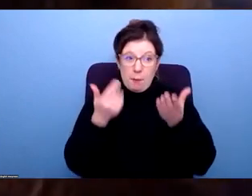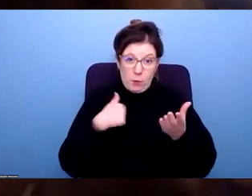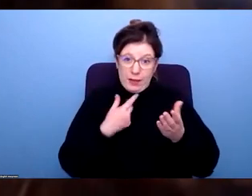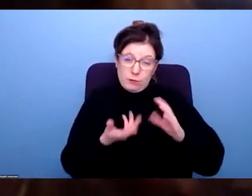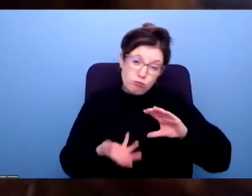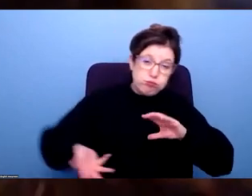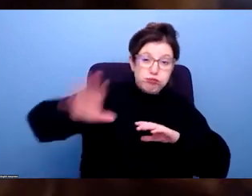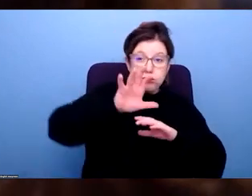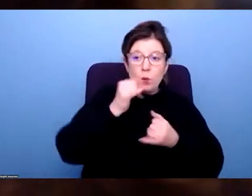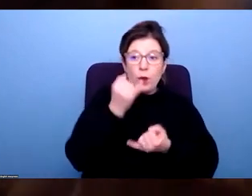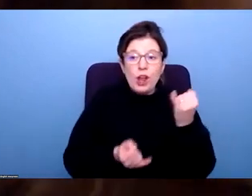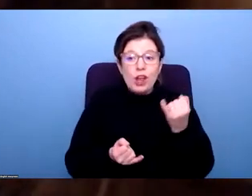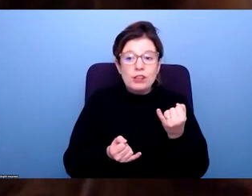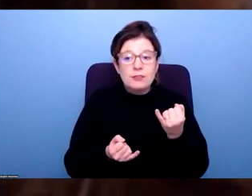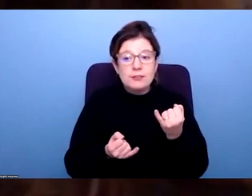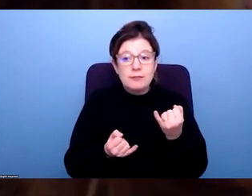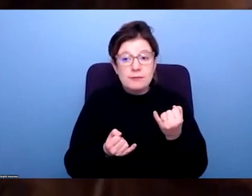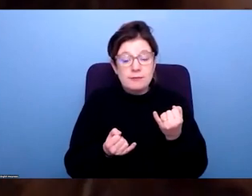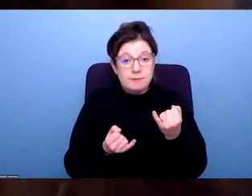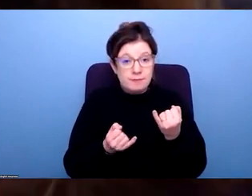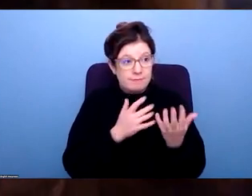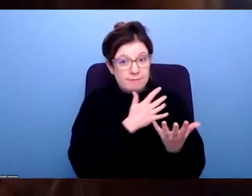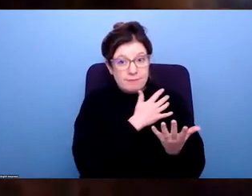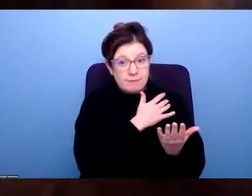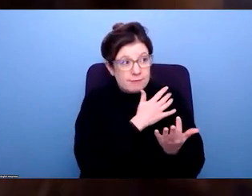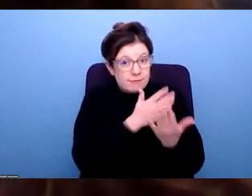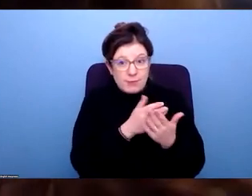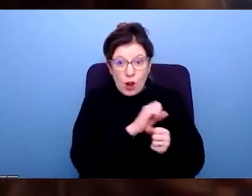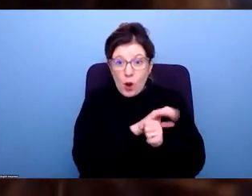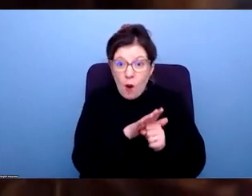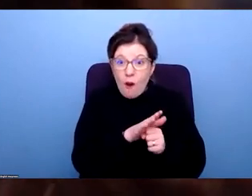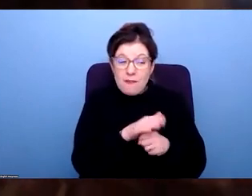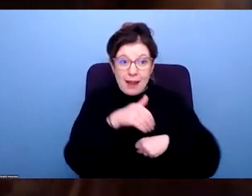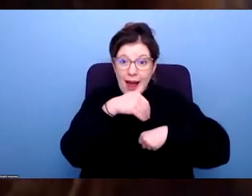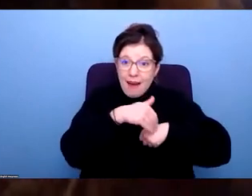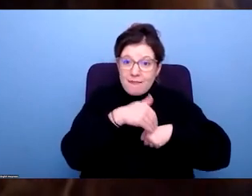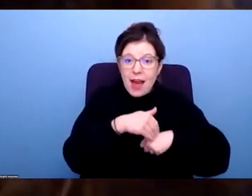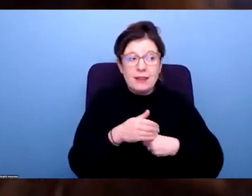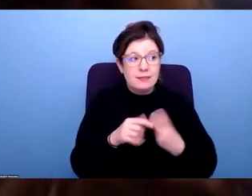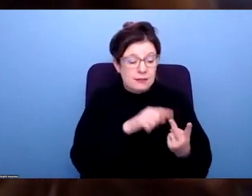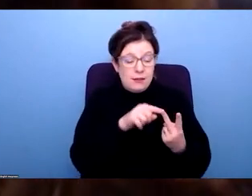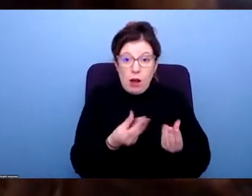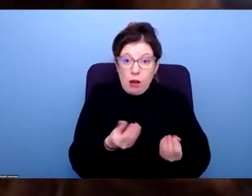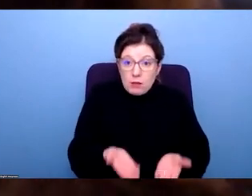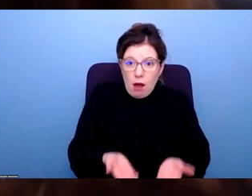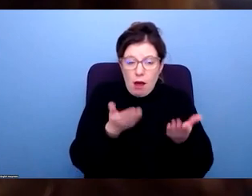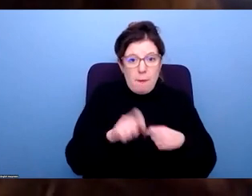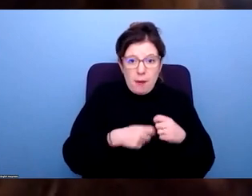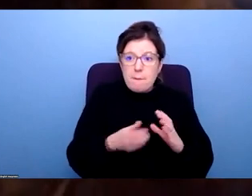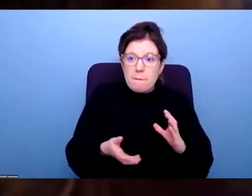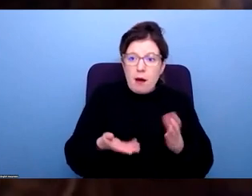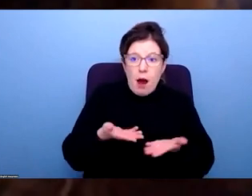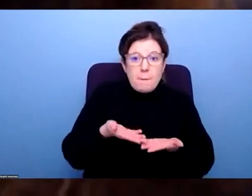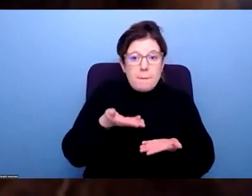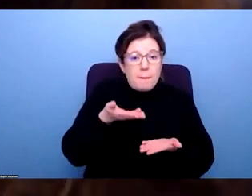much greater. And this has been exacerbated over the pandemic and then over the current crisis too. And it feels like